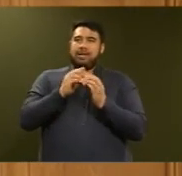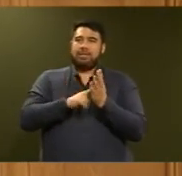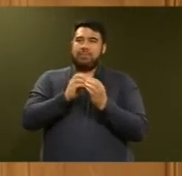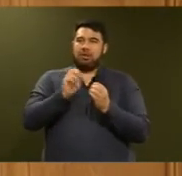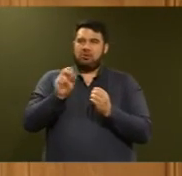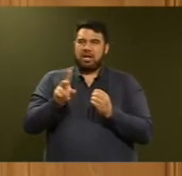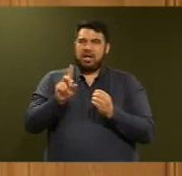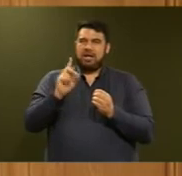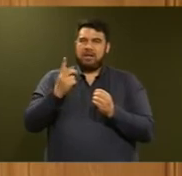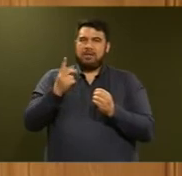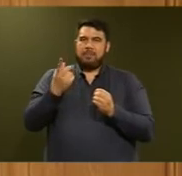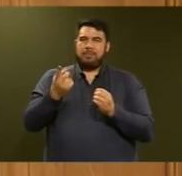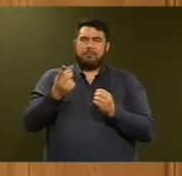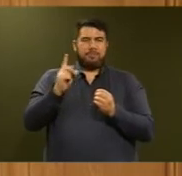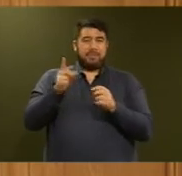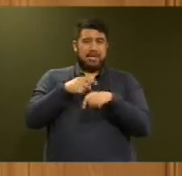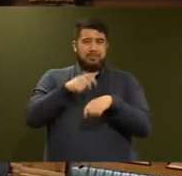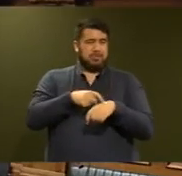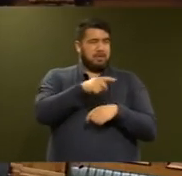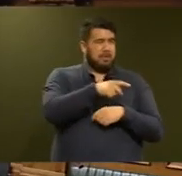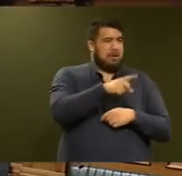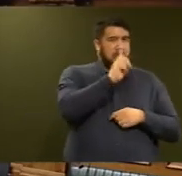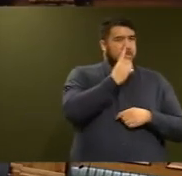managers cannot find rooms for the people who need them?